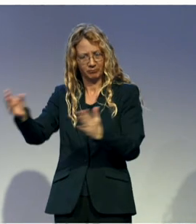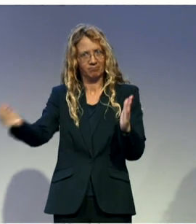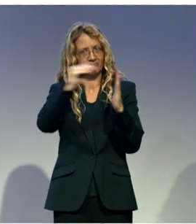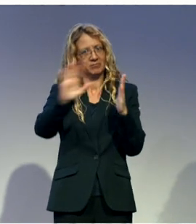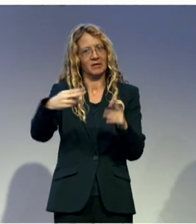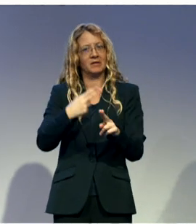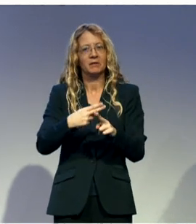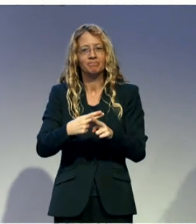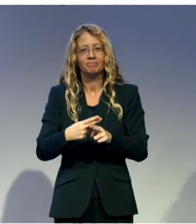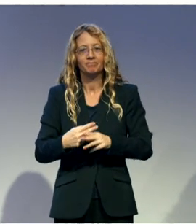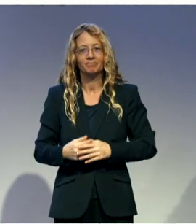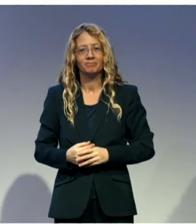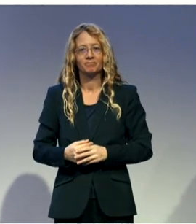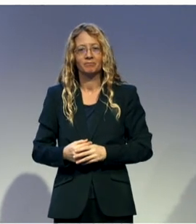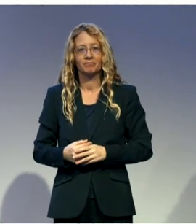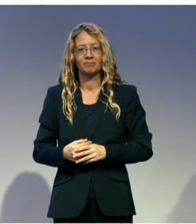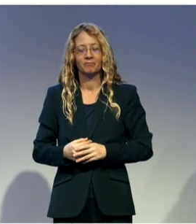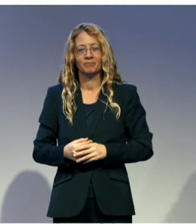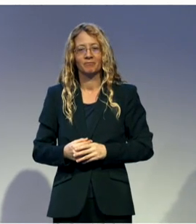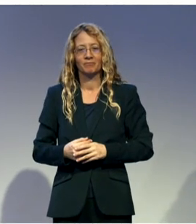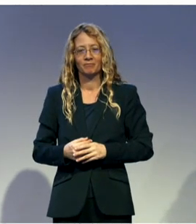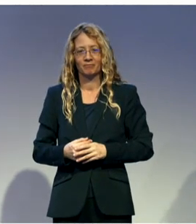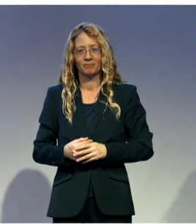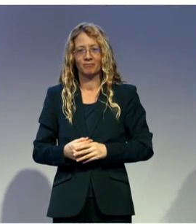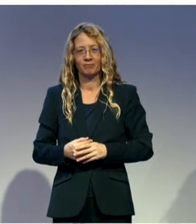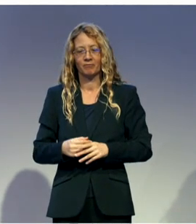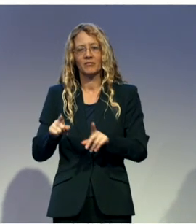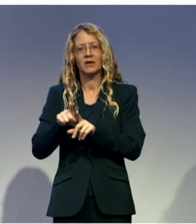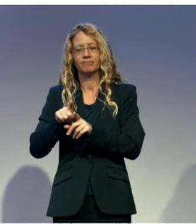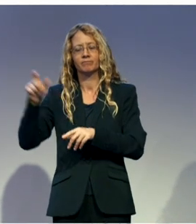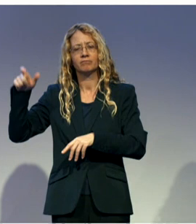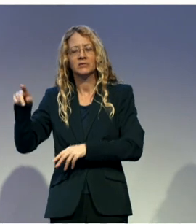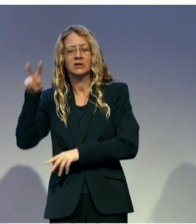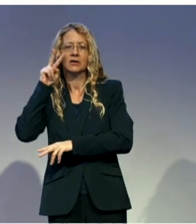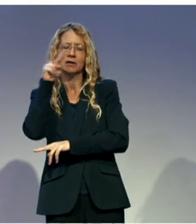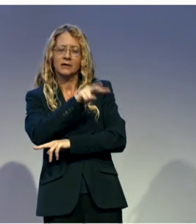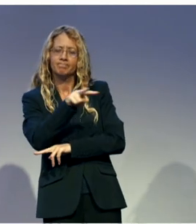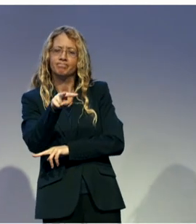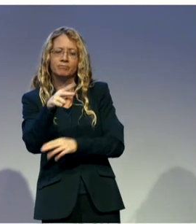if this is accessible for all. This is the essence of the project and the result.